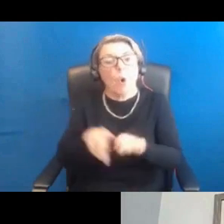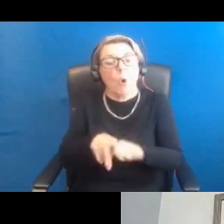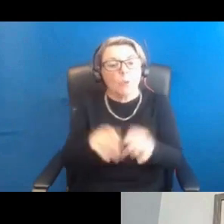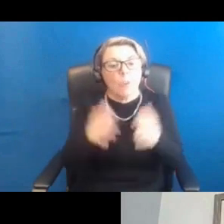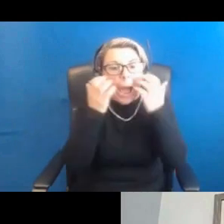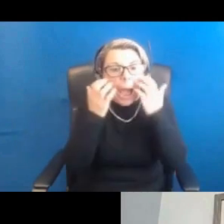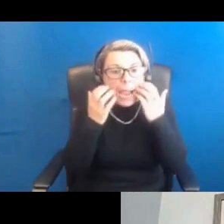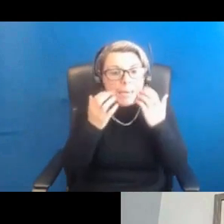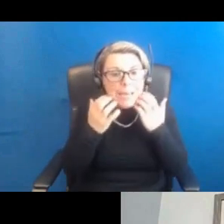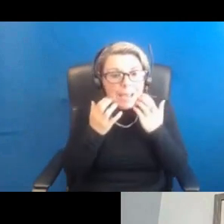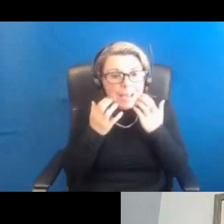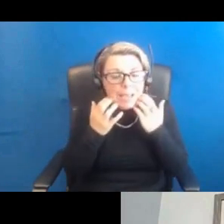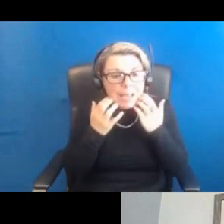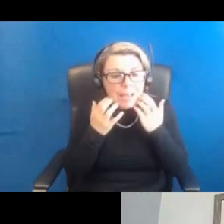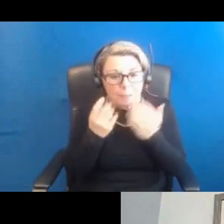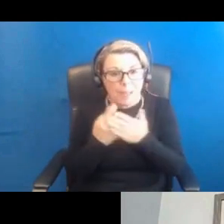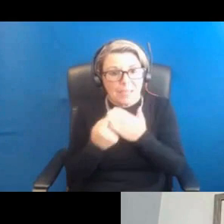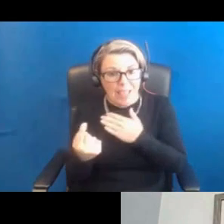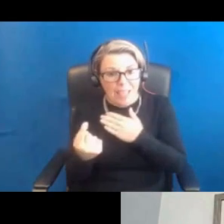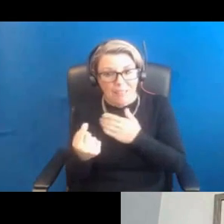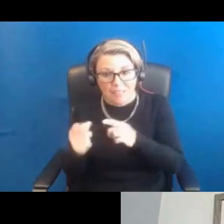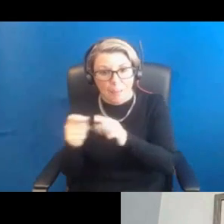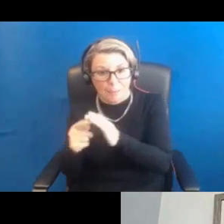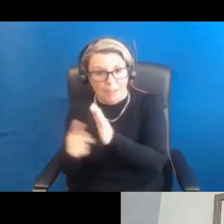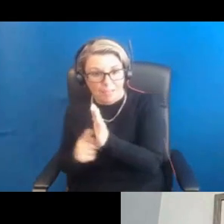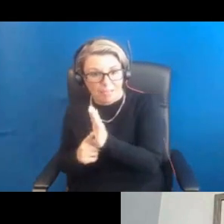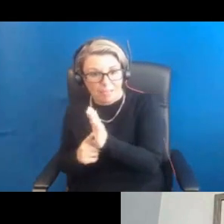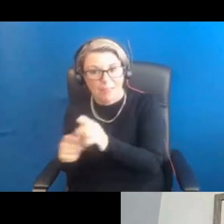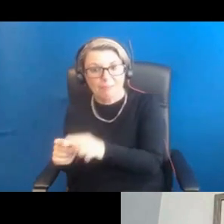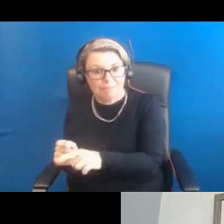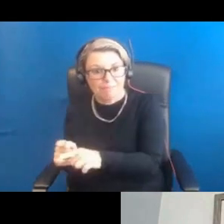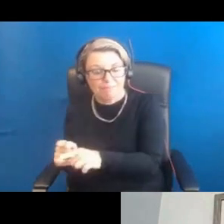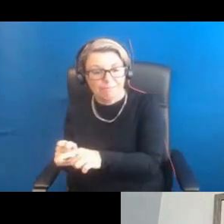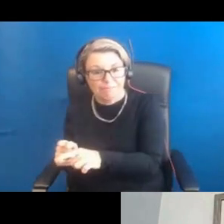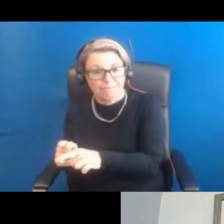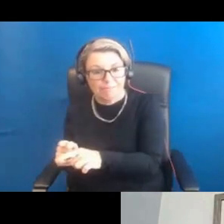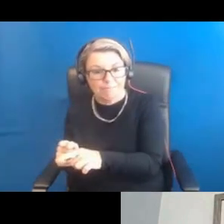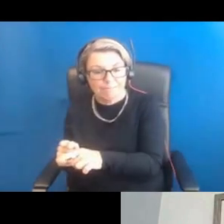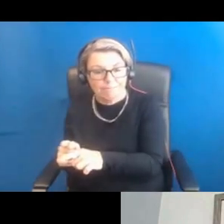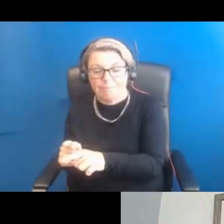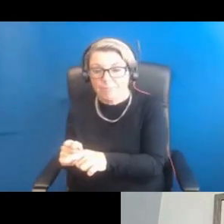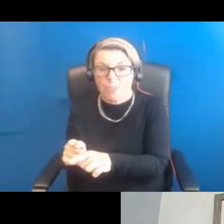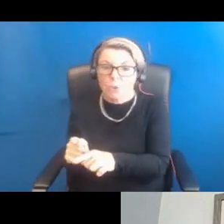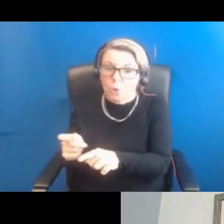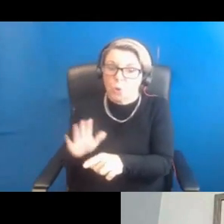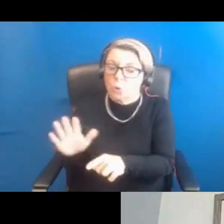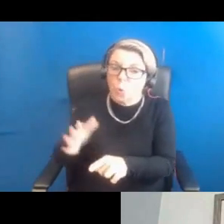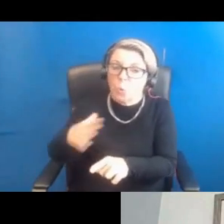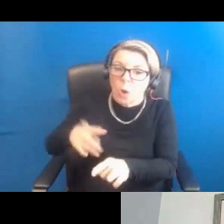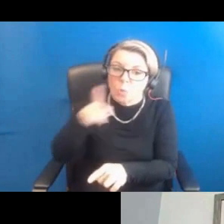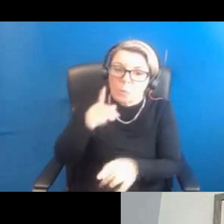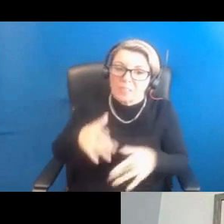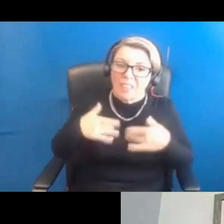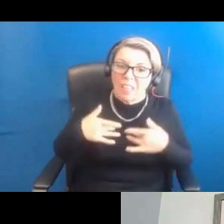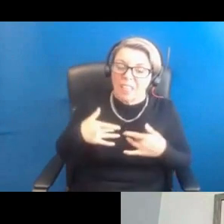itself. So I think it's important that women don't feel fobbed off when they're offered the pill. I think